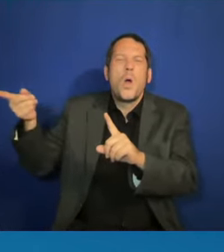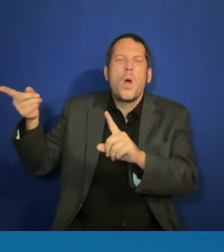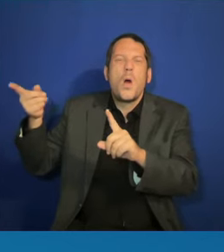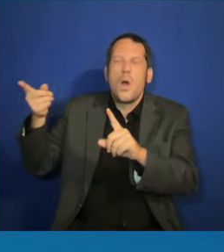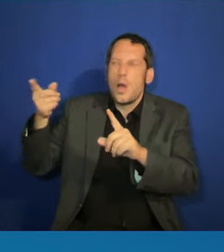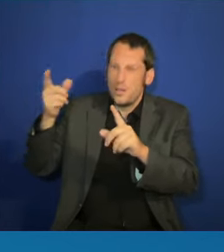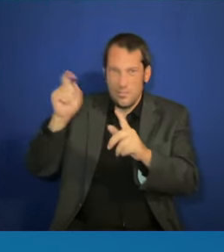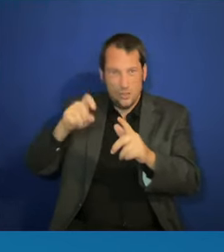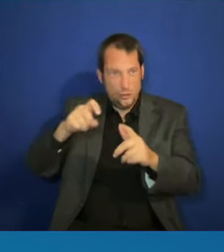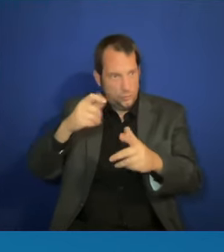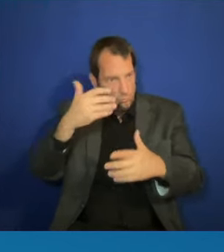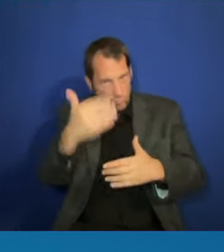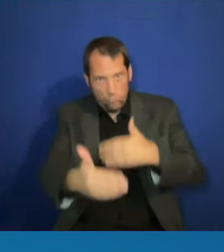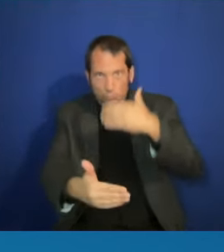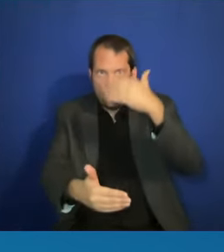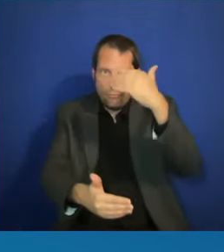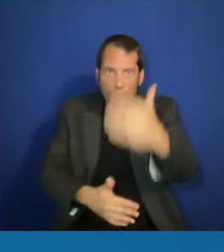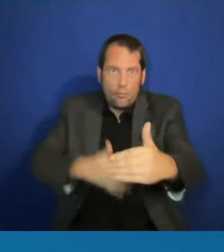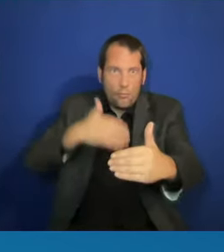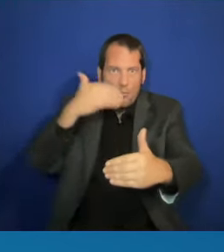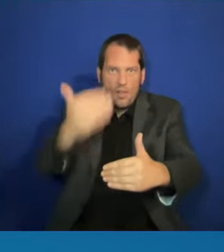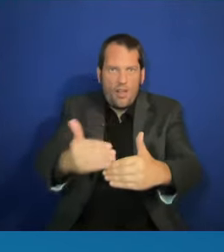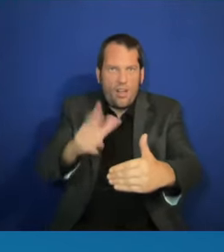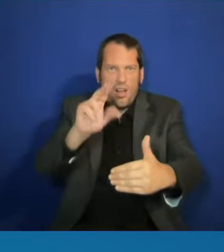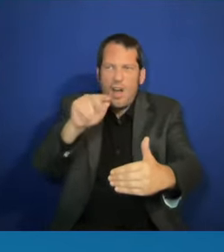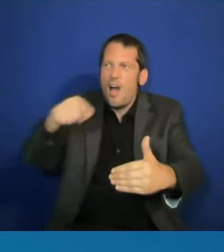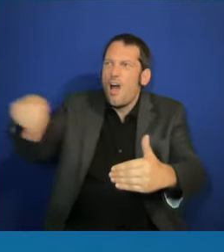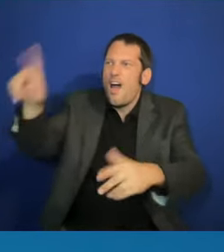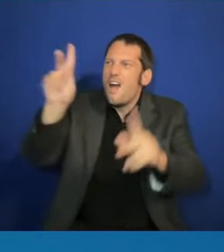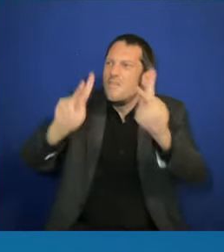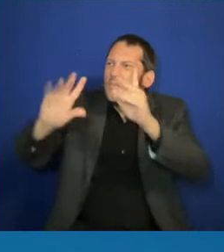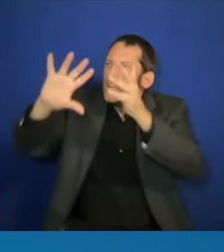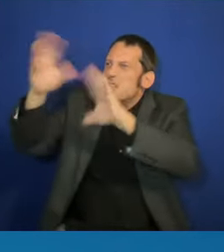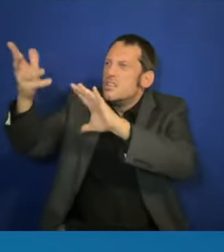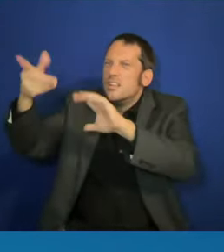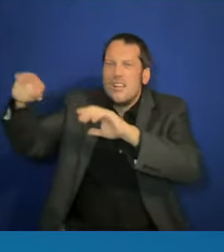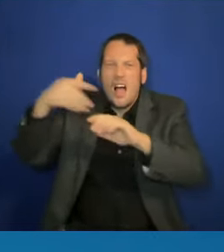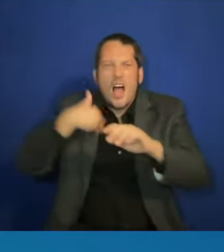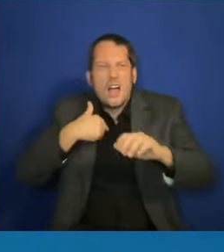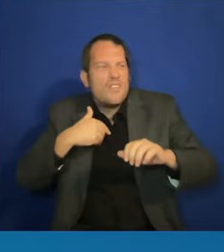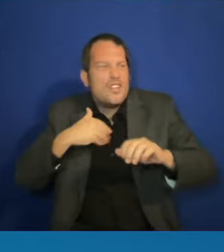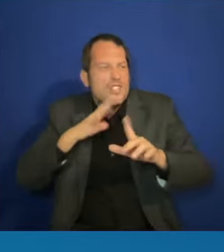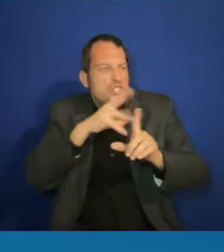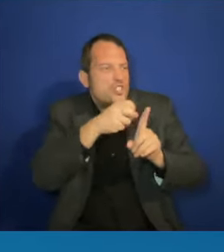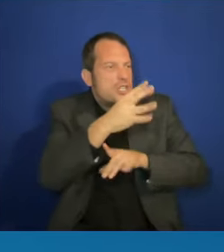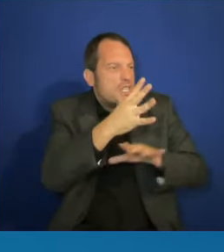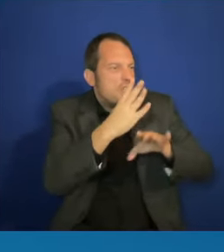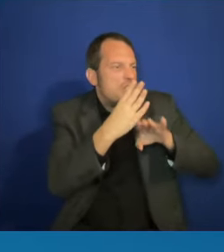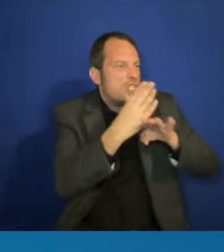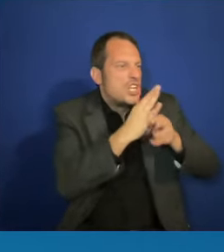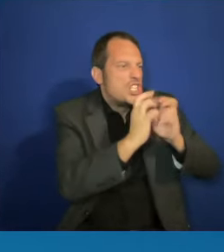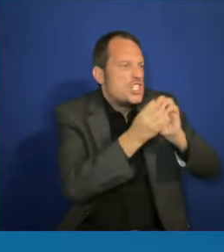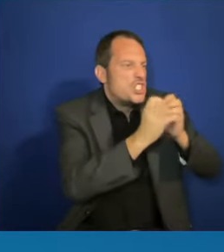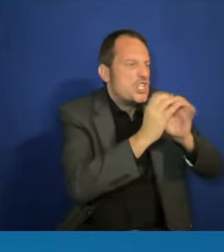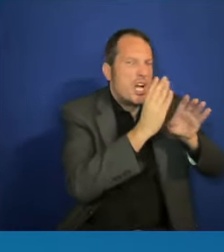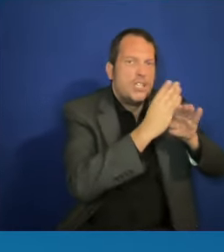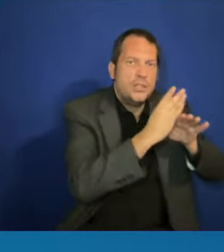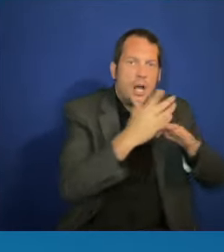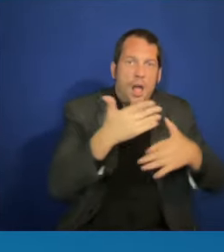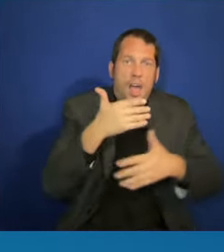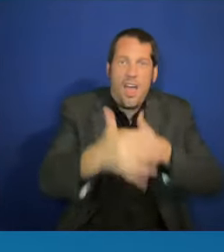erase America's history, both the good and the bad parts. They're trying to suggest to our children that